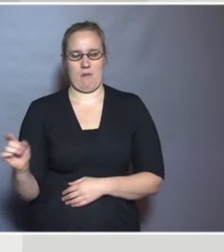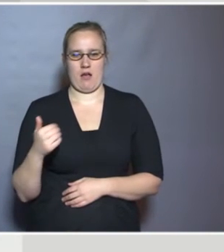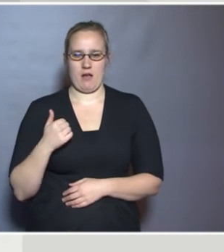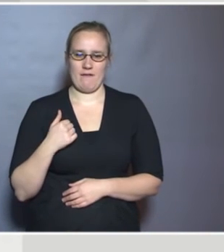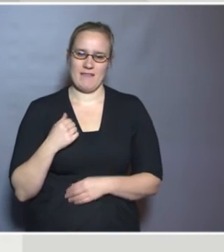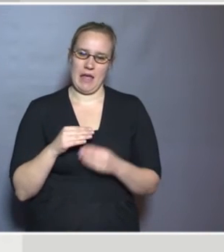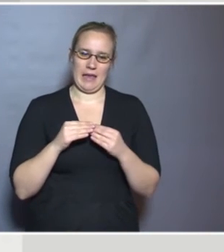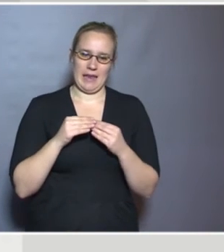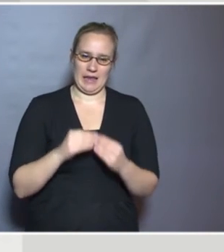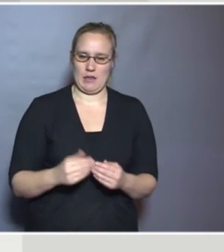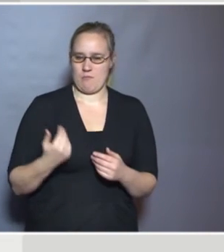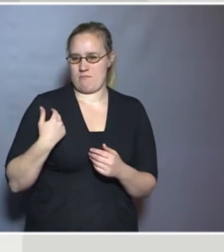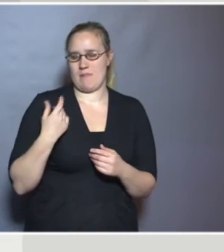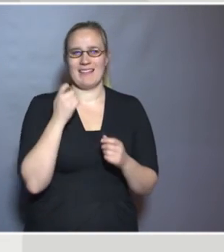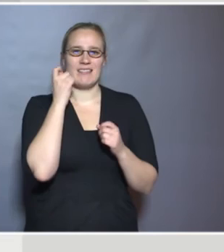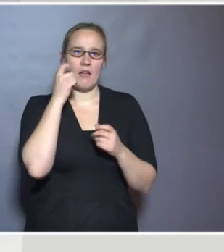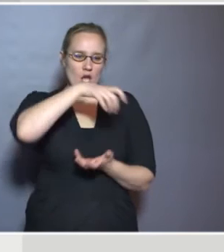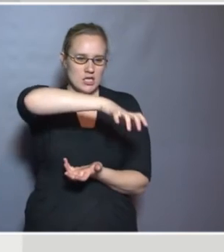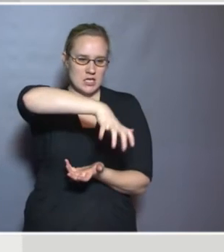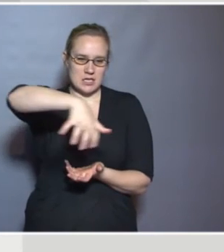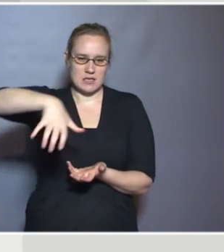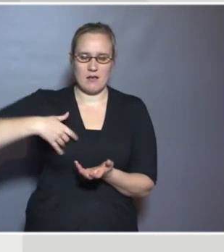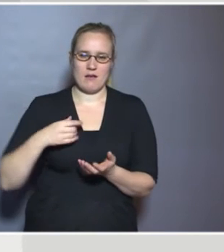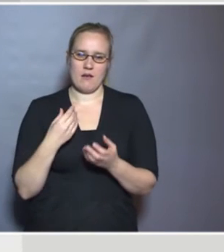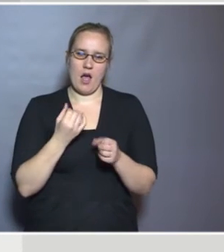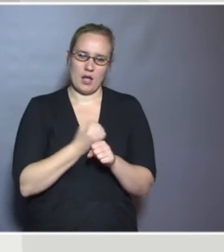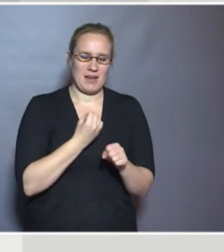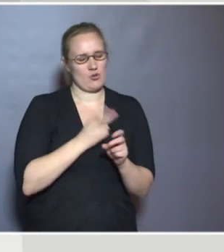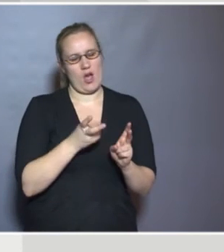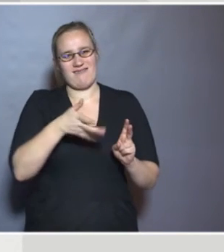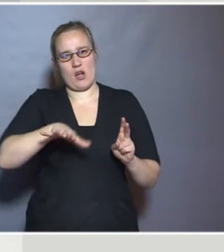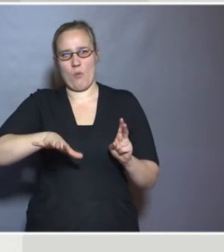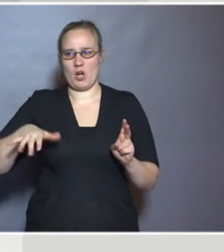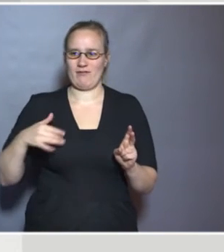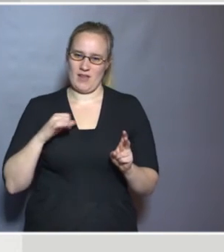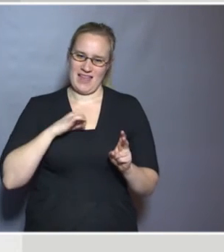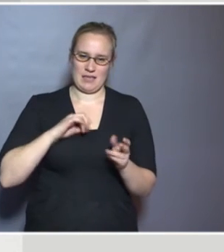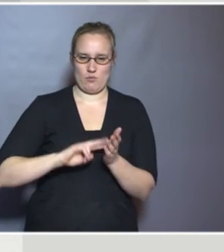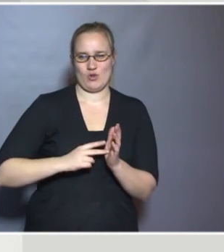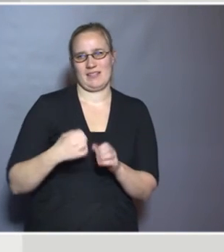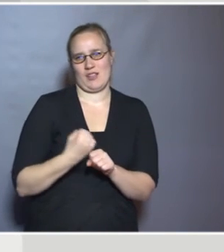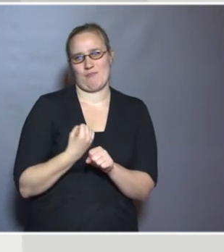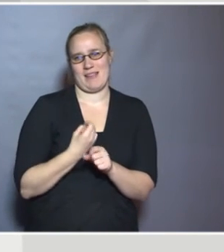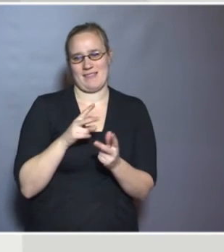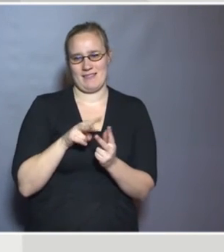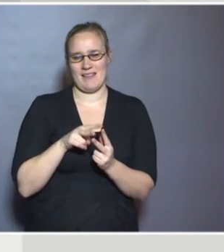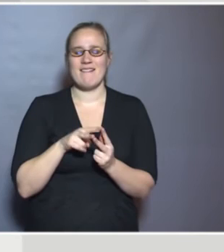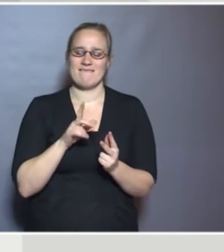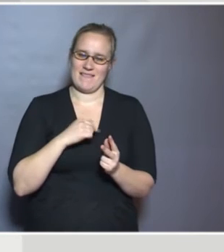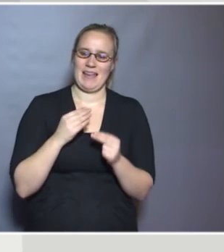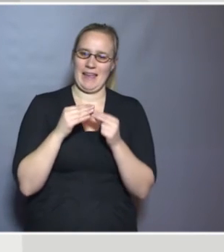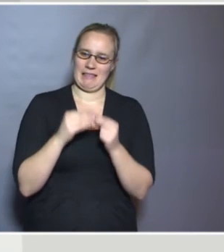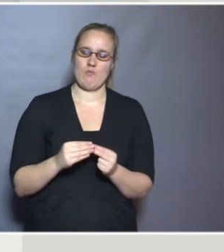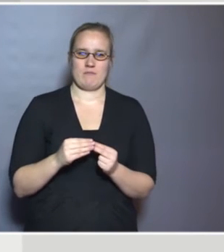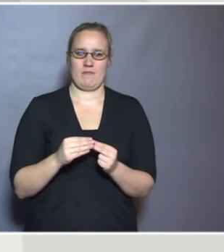agreed that for our data collection work and also for some other areas of our project work, that we would